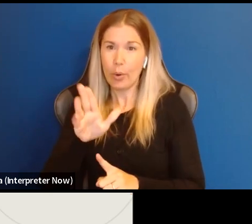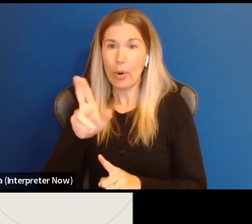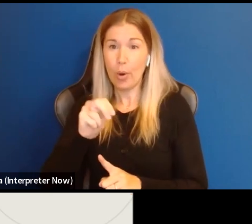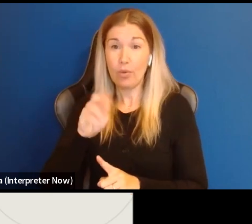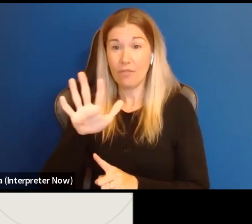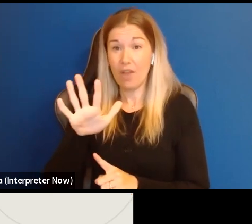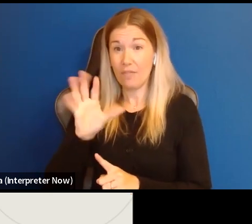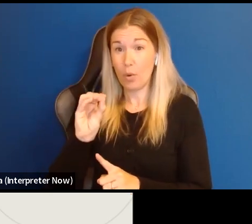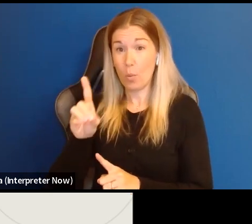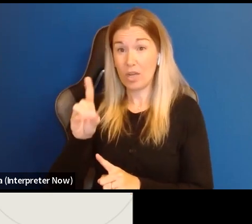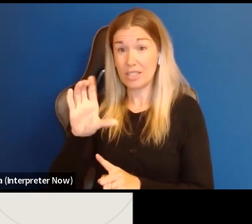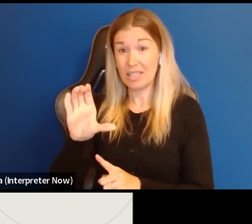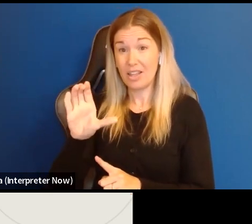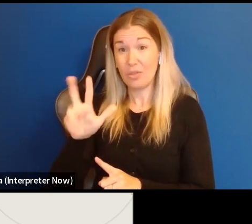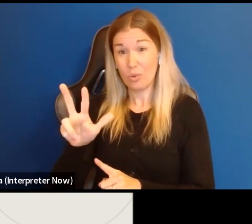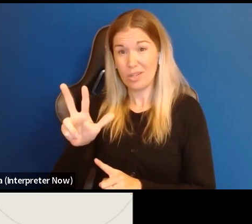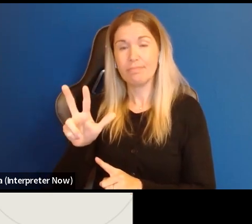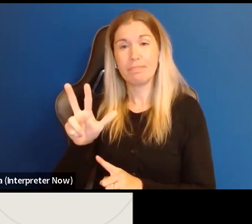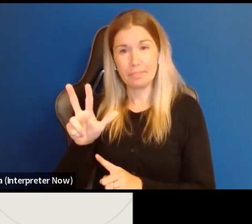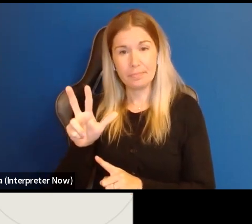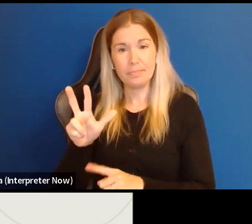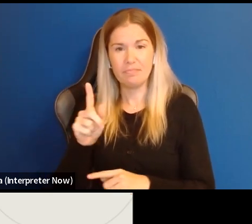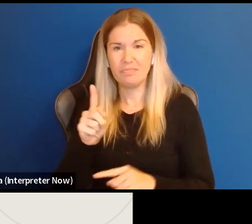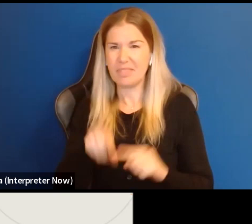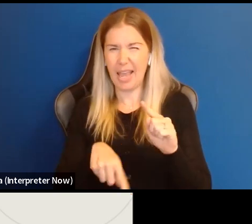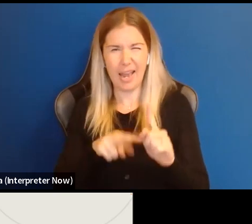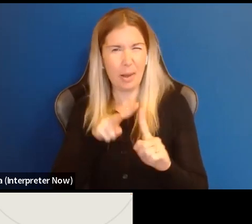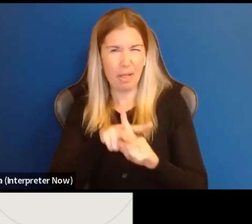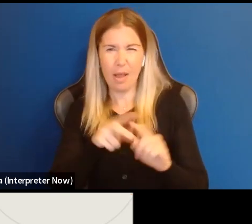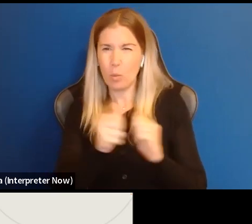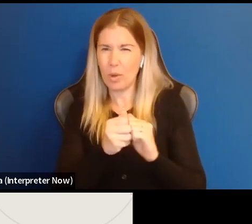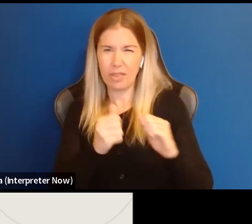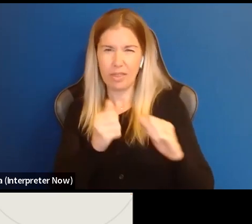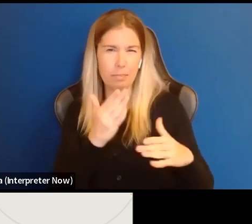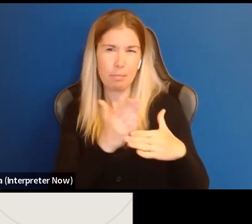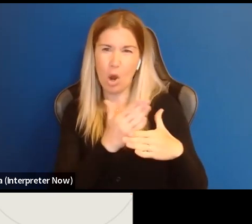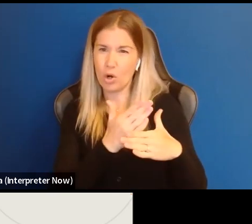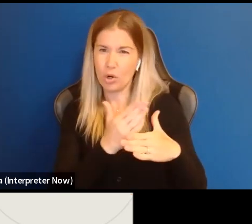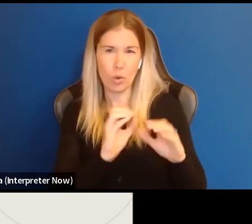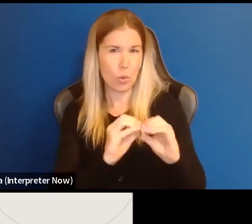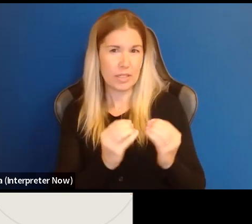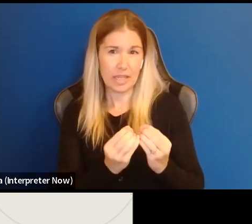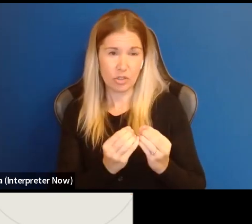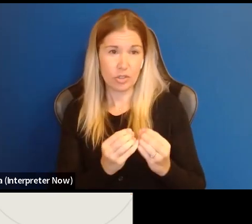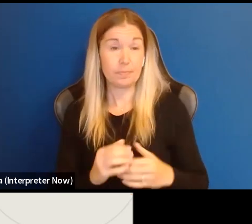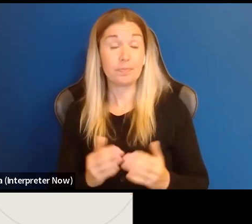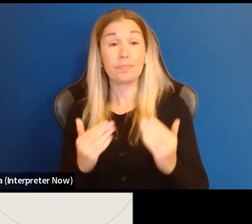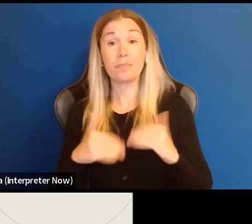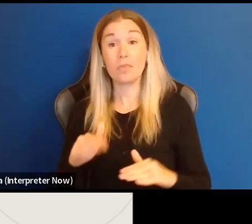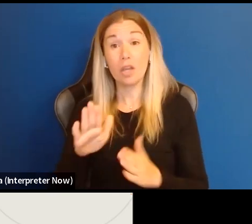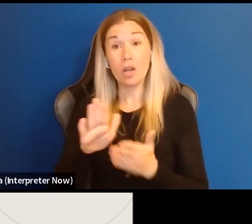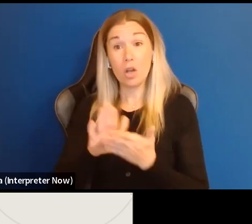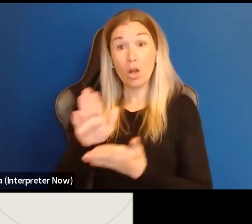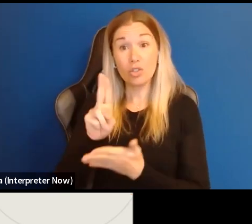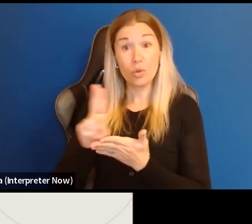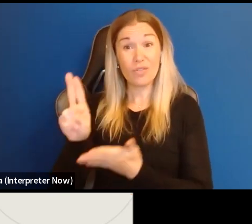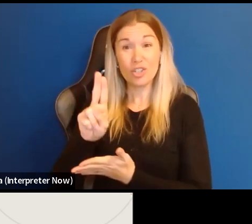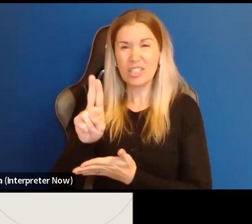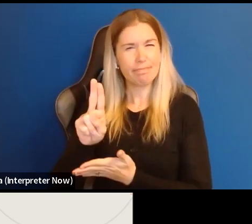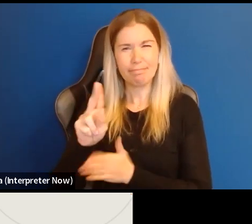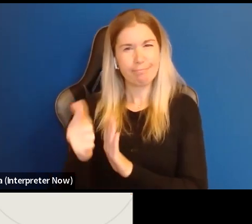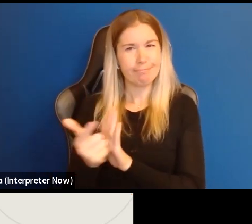and you can't apply with a partner organization. Colleges and universities are also